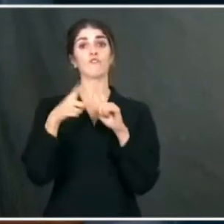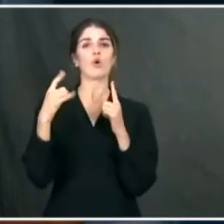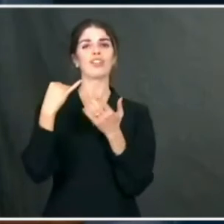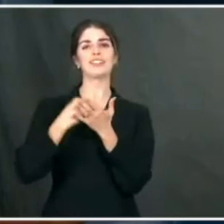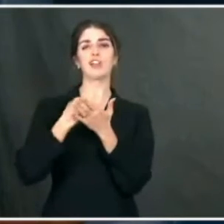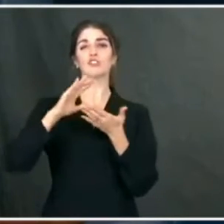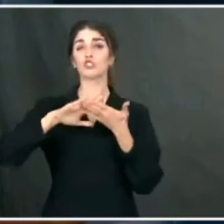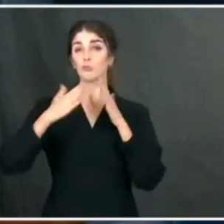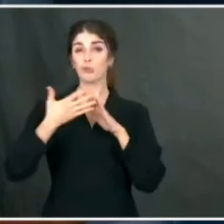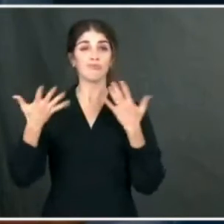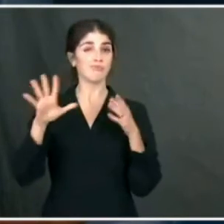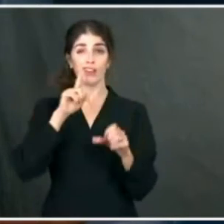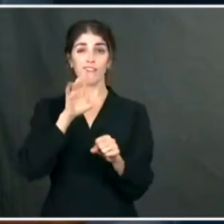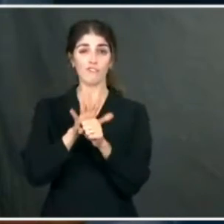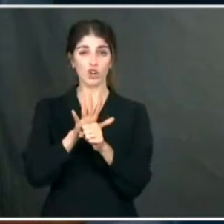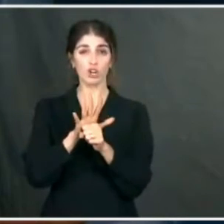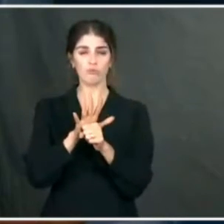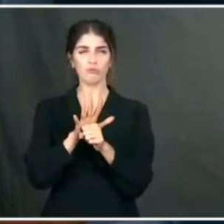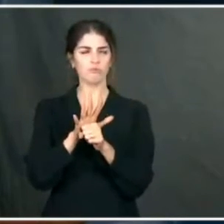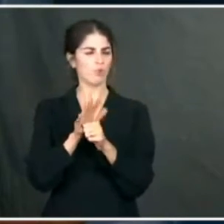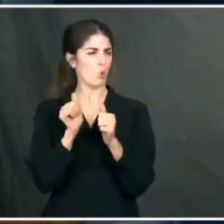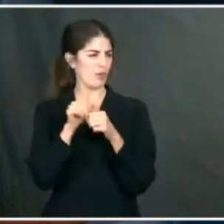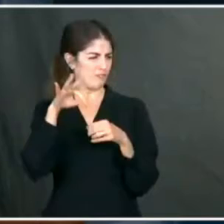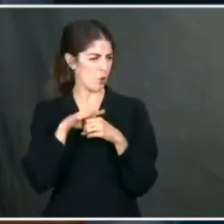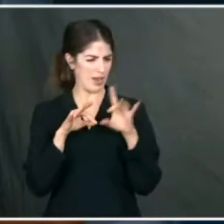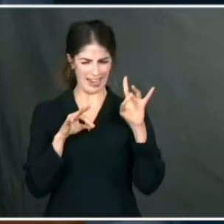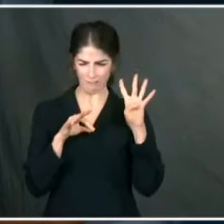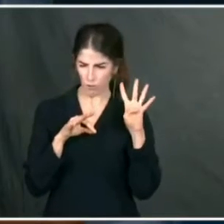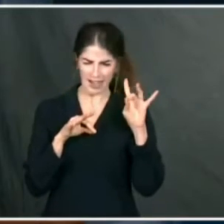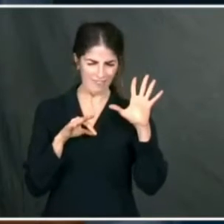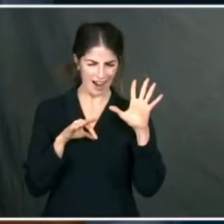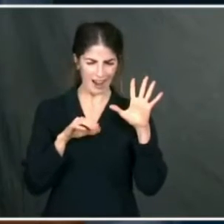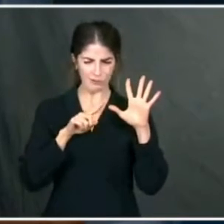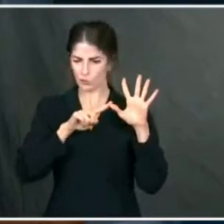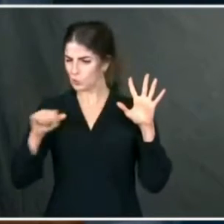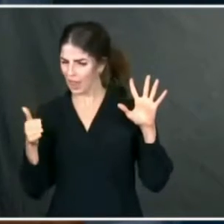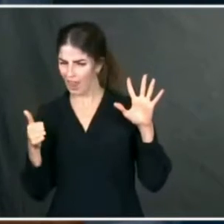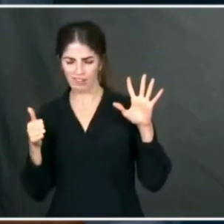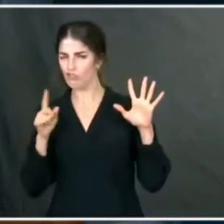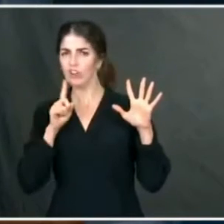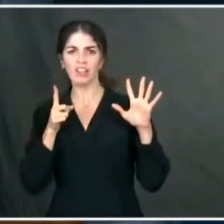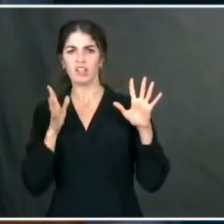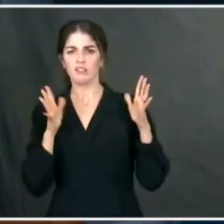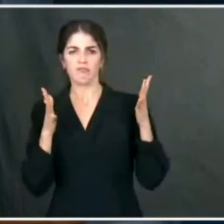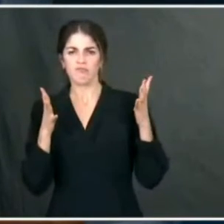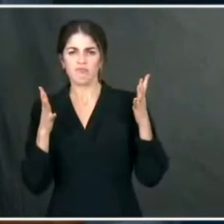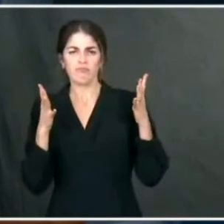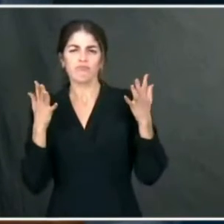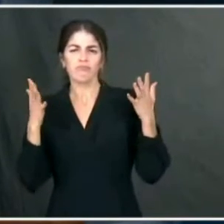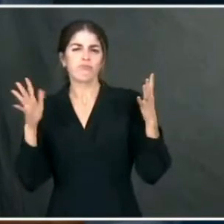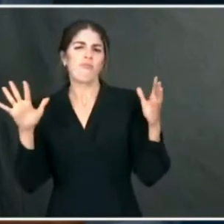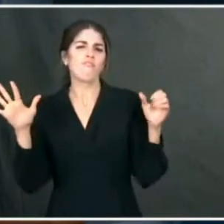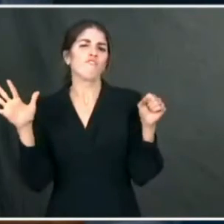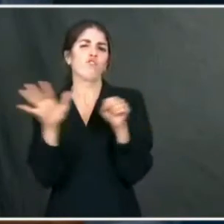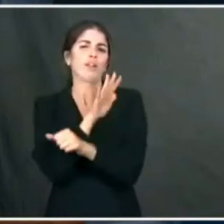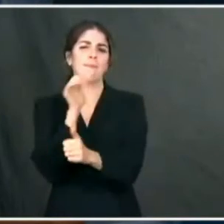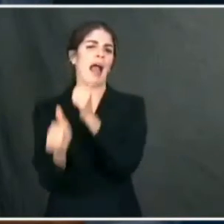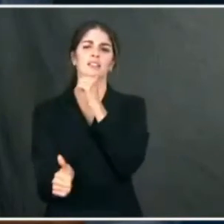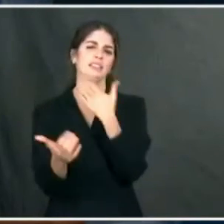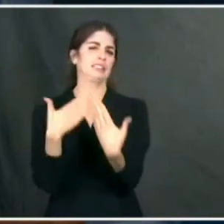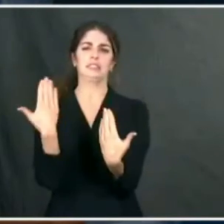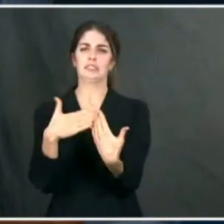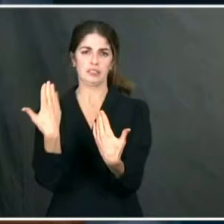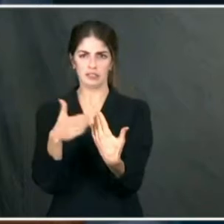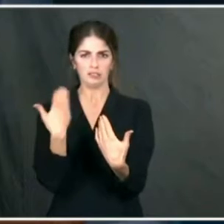was confirmed with a vote of 85 to 10, 84 to 10. You can check me on that. But an overwhelming vote. We've seen progress today